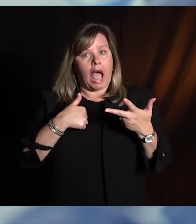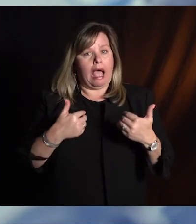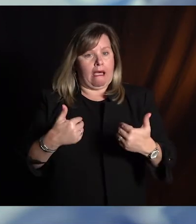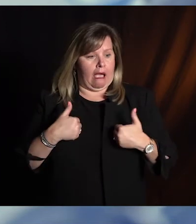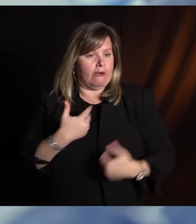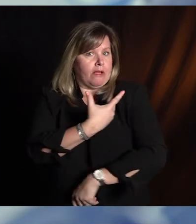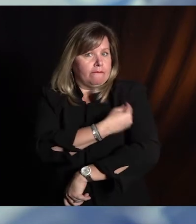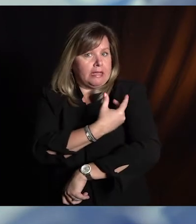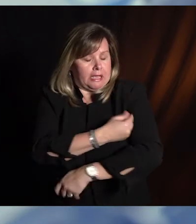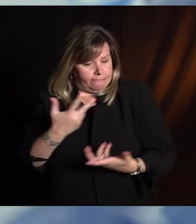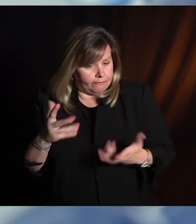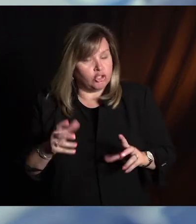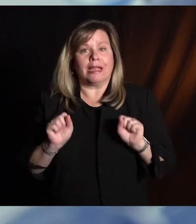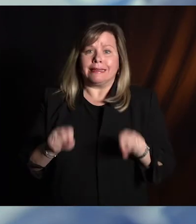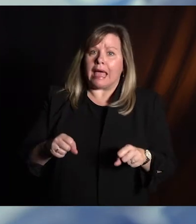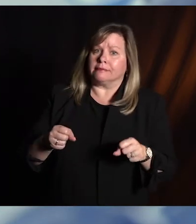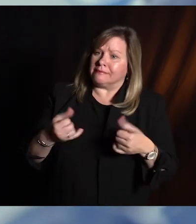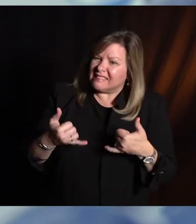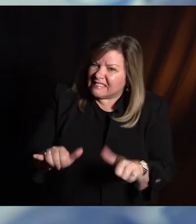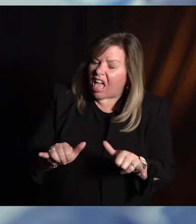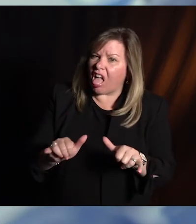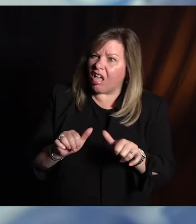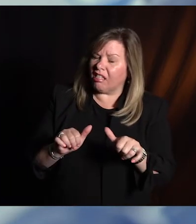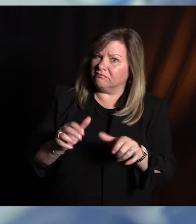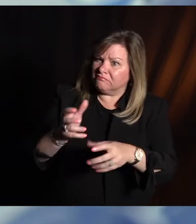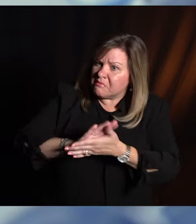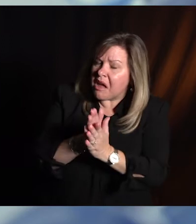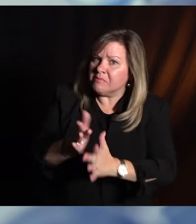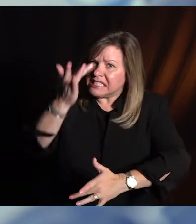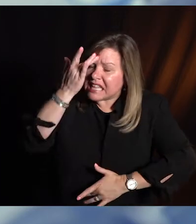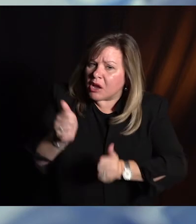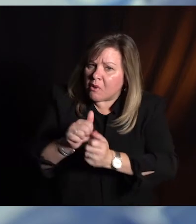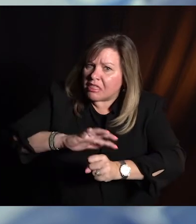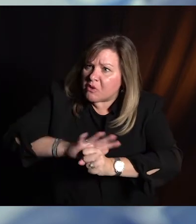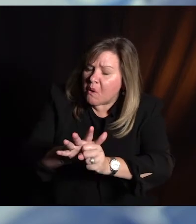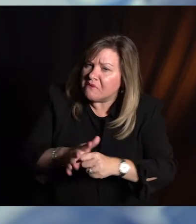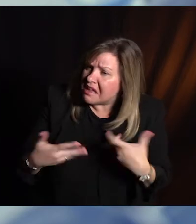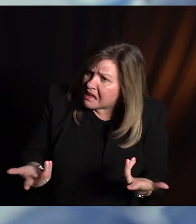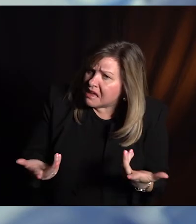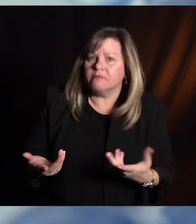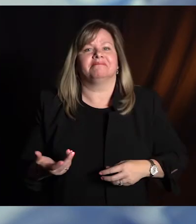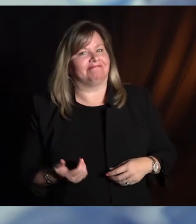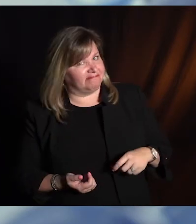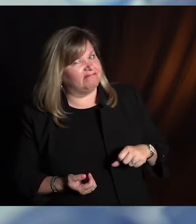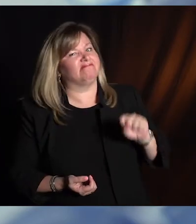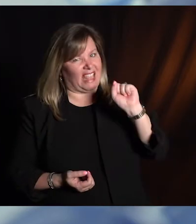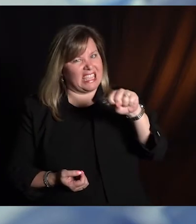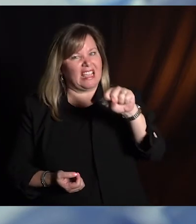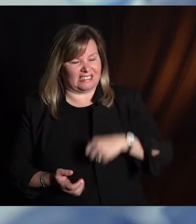I still get COVID-19? And the answer here is yes. We have been saying from the beginning that the COVID